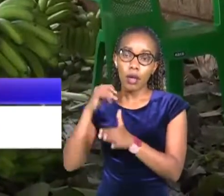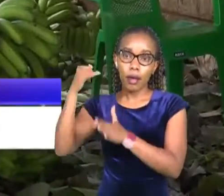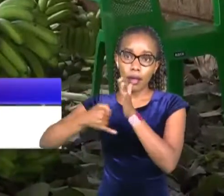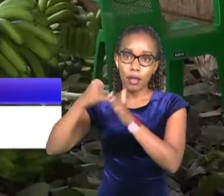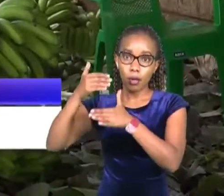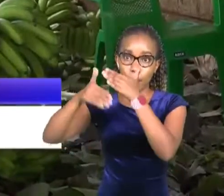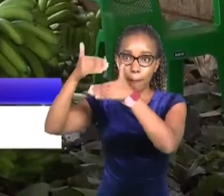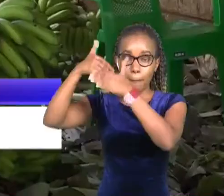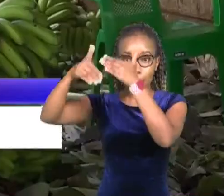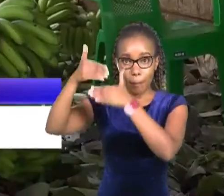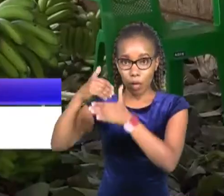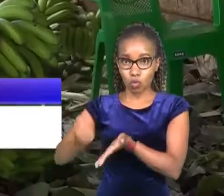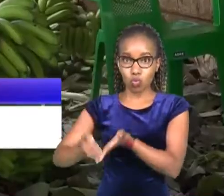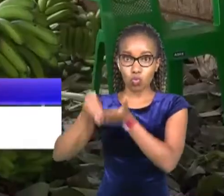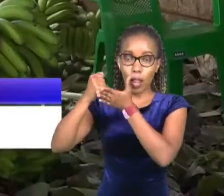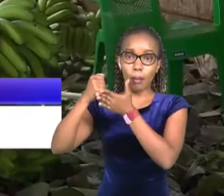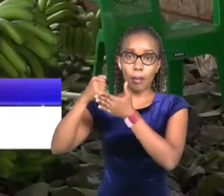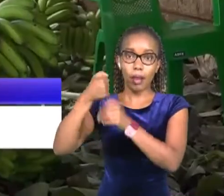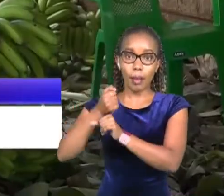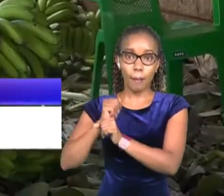processing so you